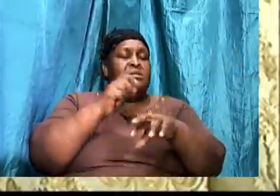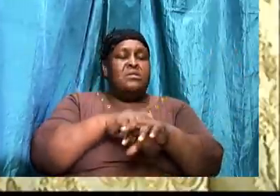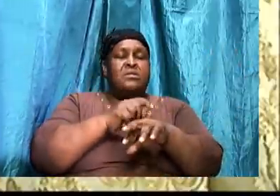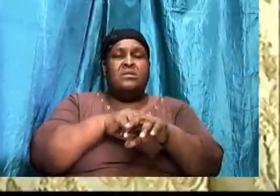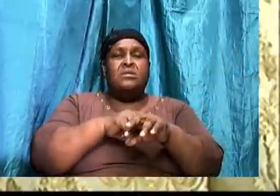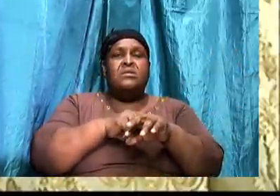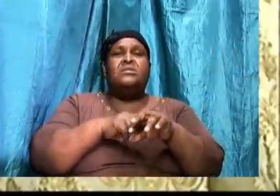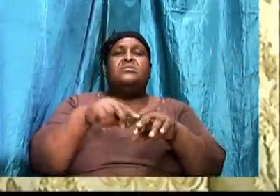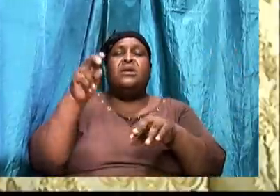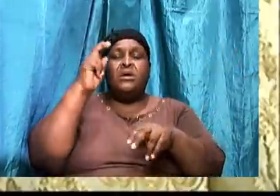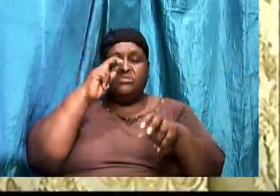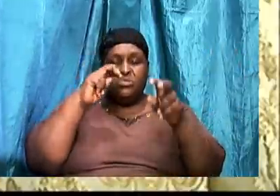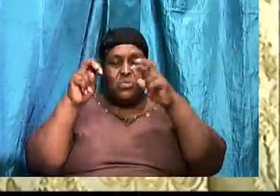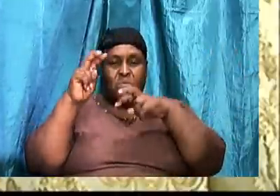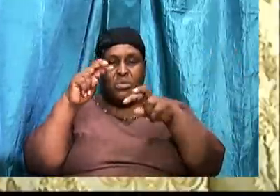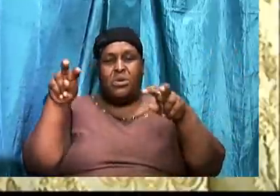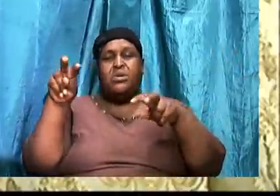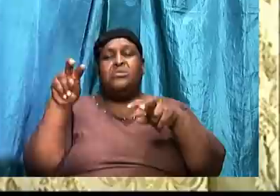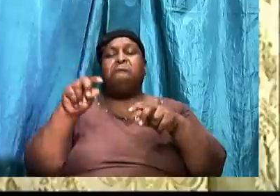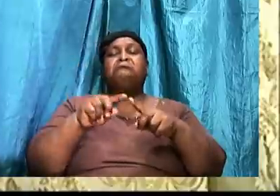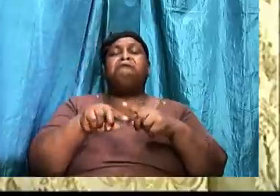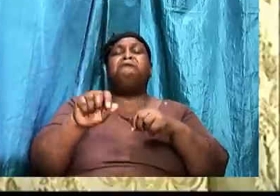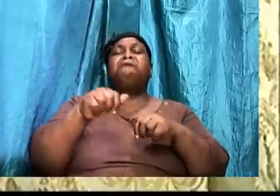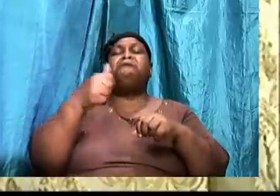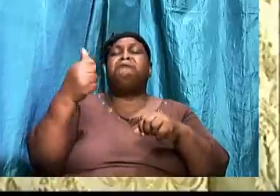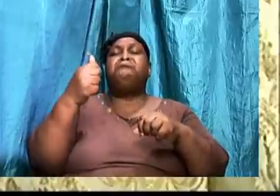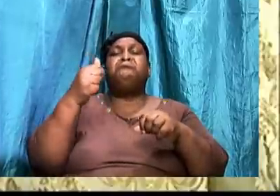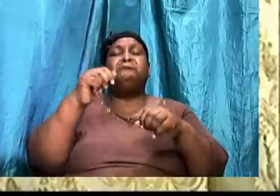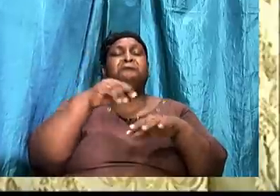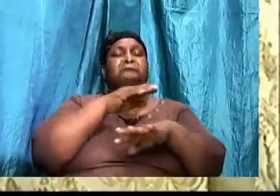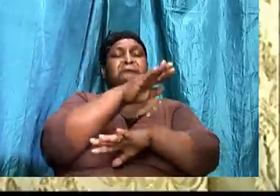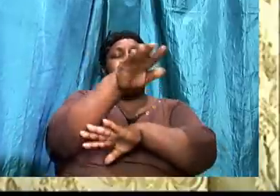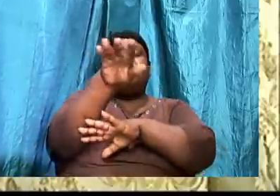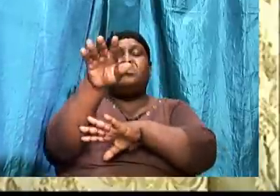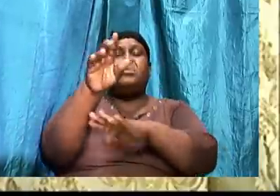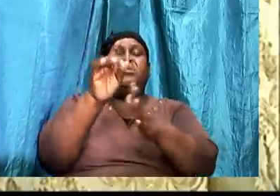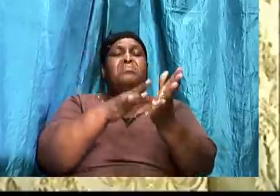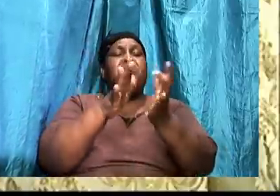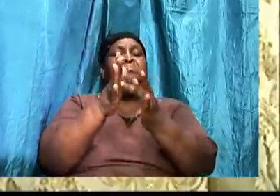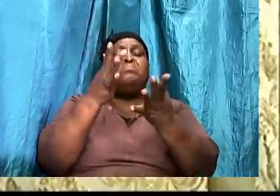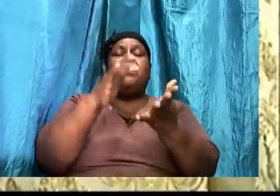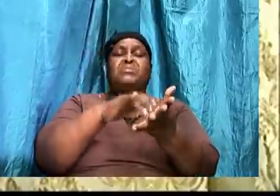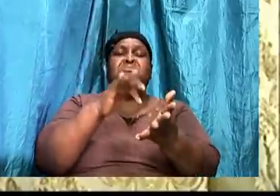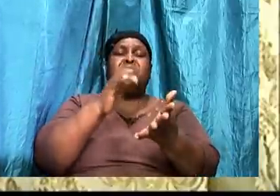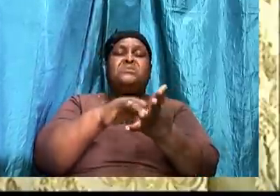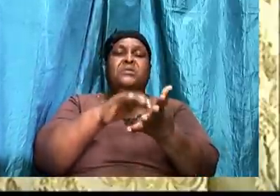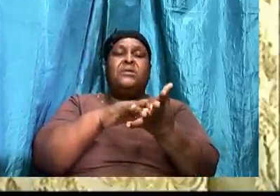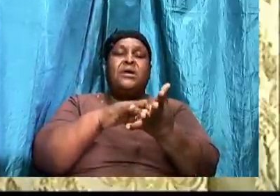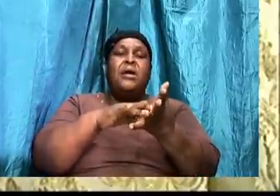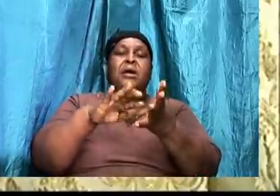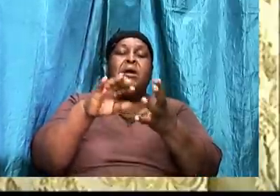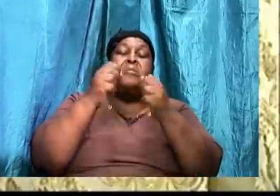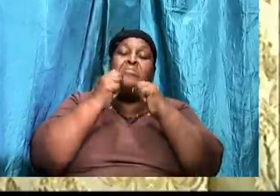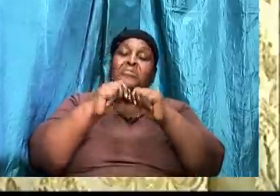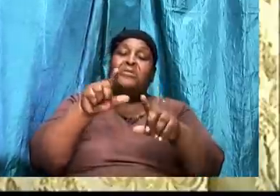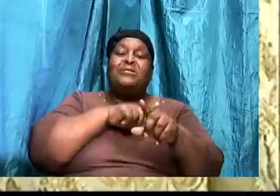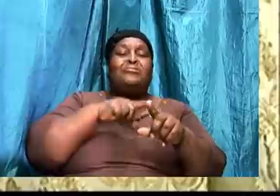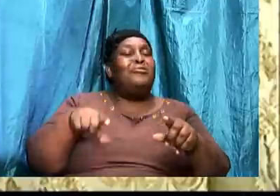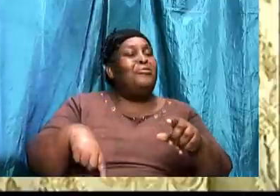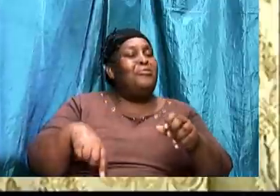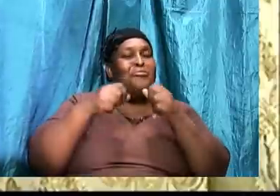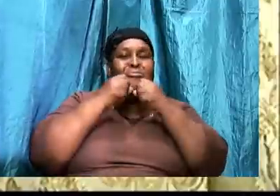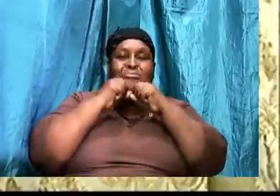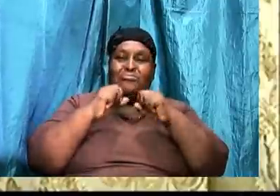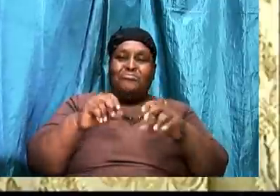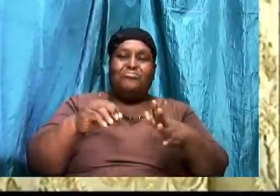to another evening of Bible study. We pray that the Lord with which He blesses your soul as